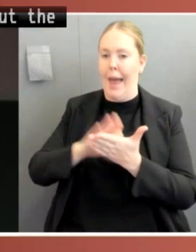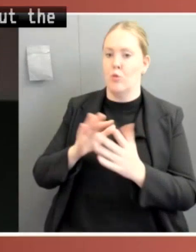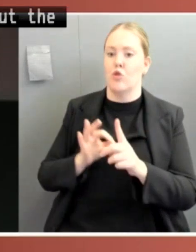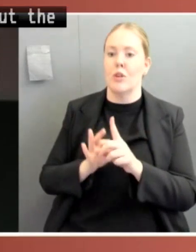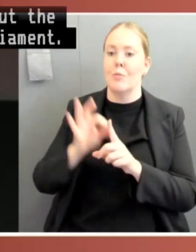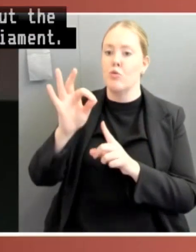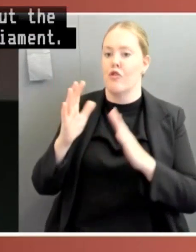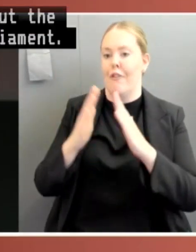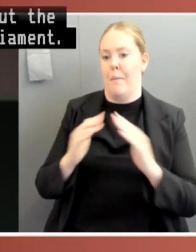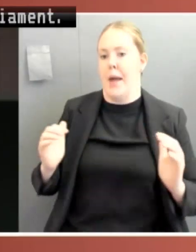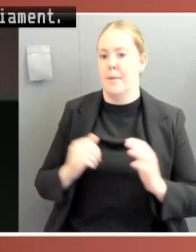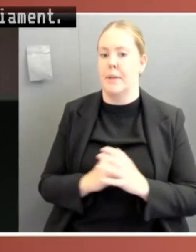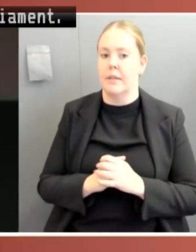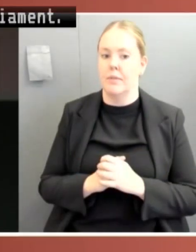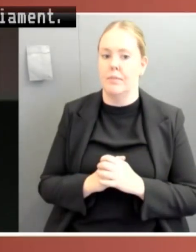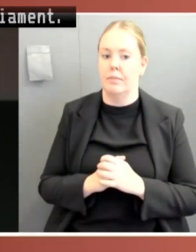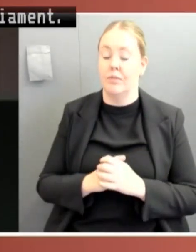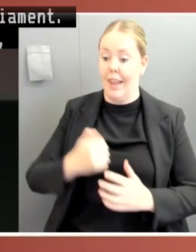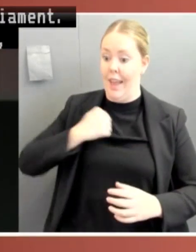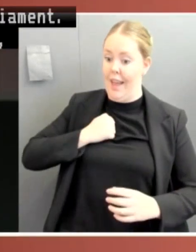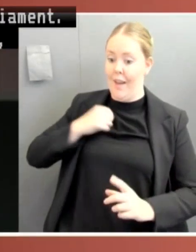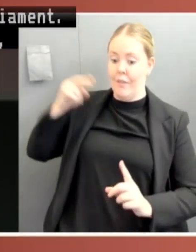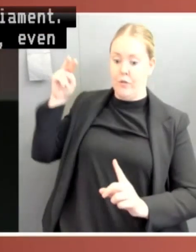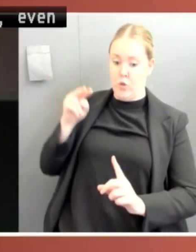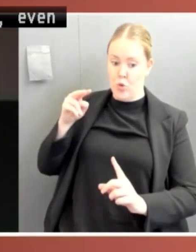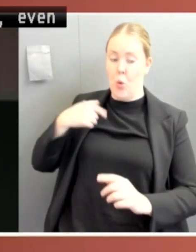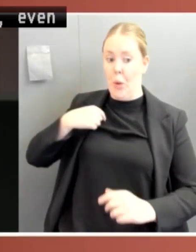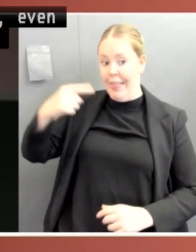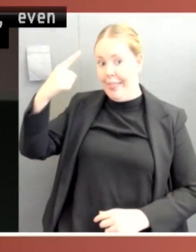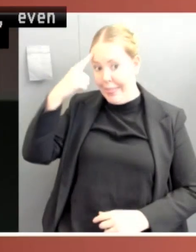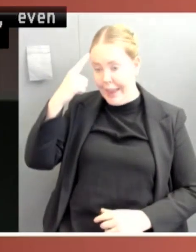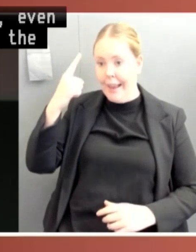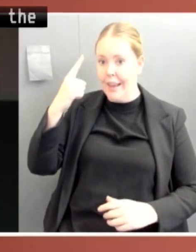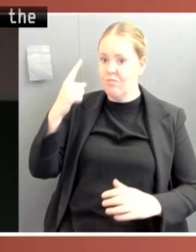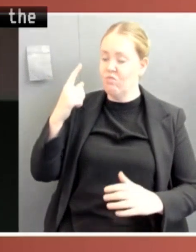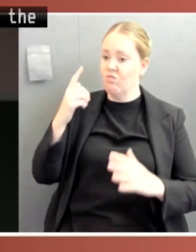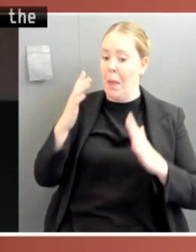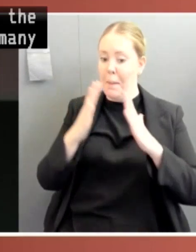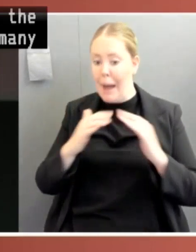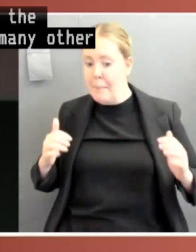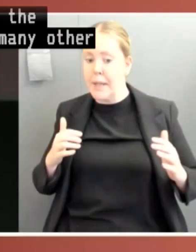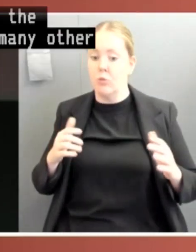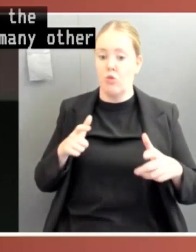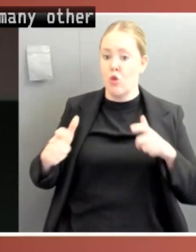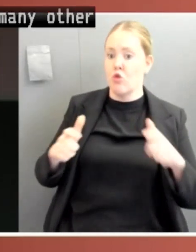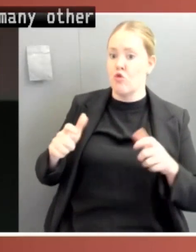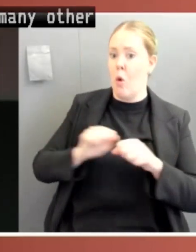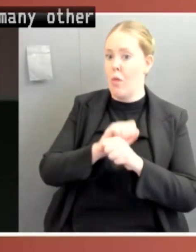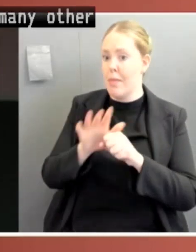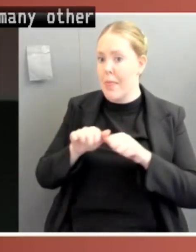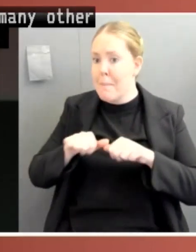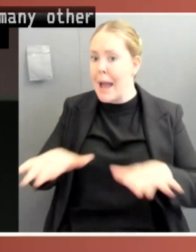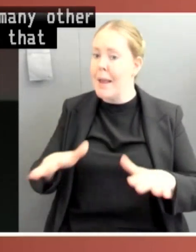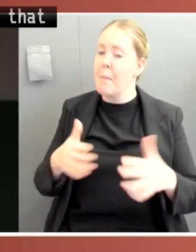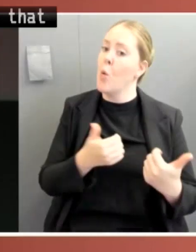though Australia navigated the pandemic well compared to many other countries, there is ground that needs to be made up and particularly when it comes to